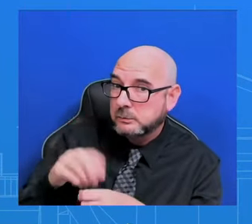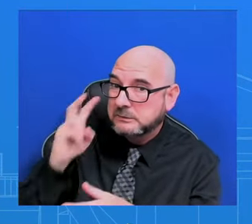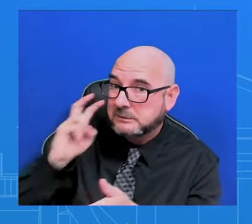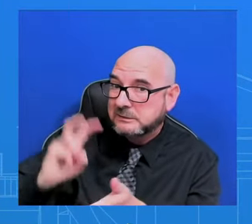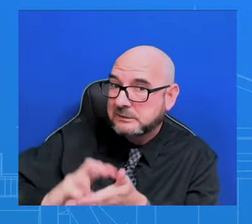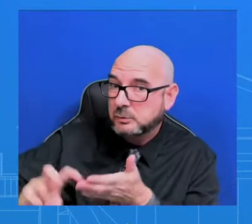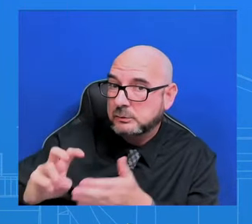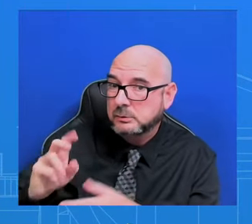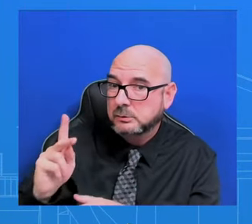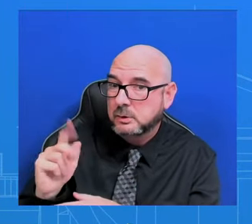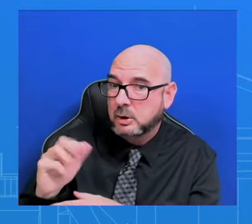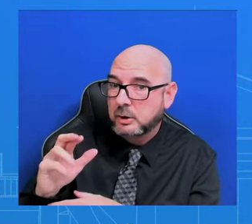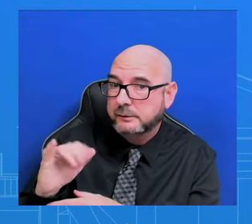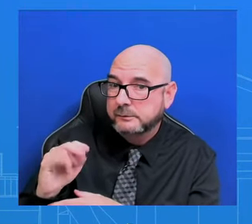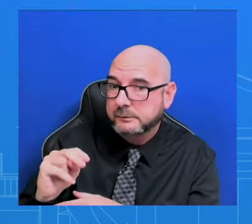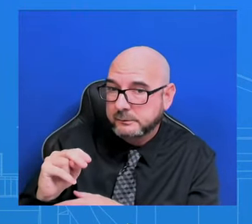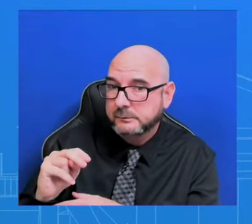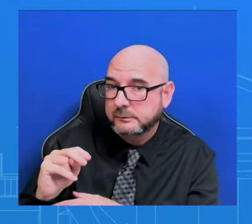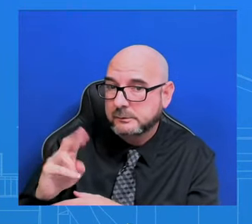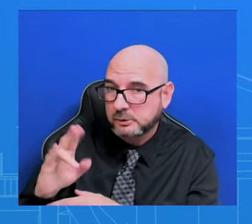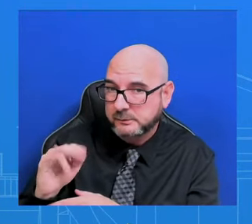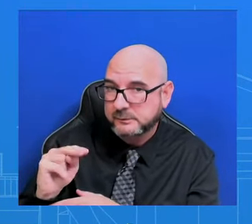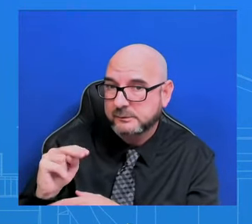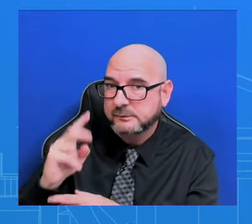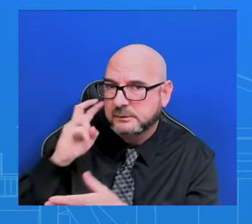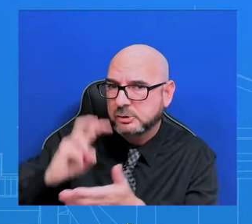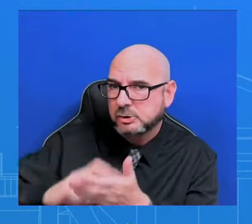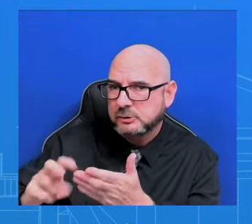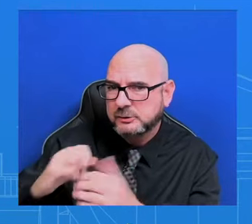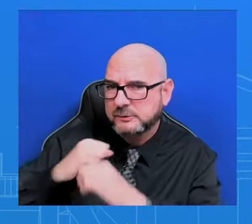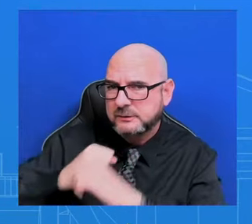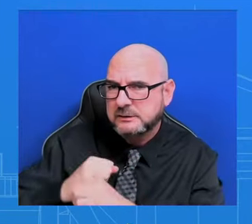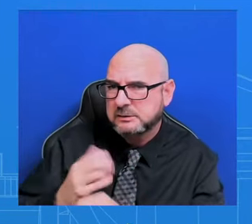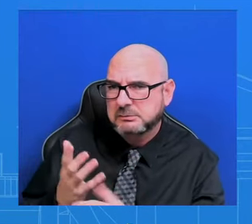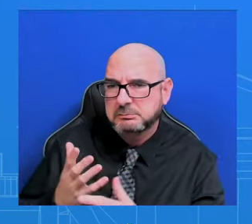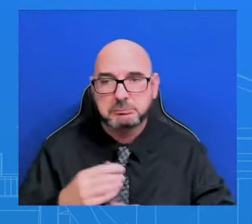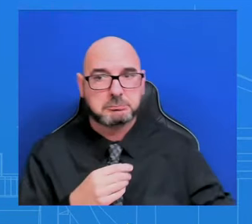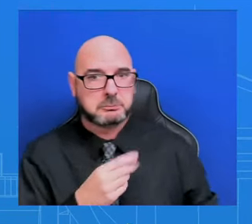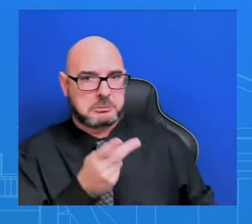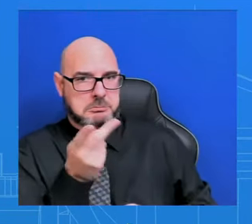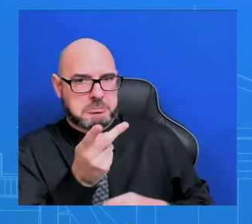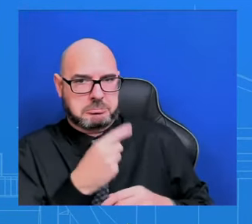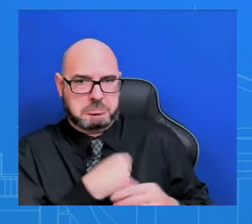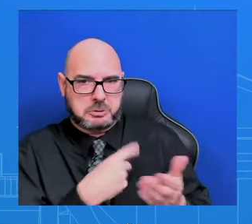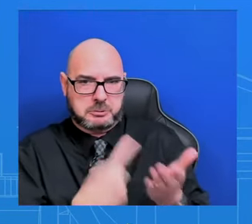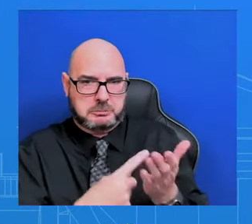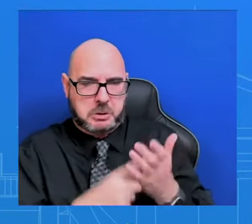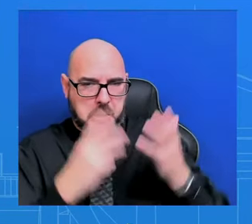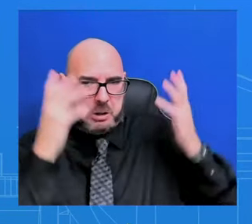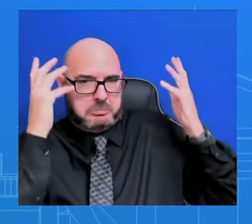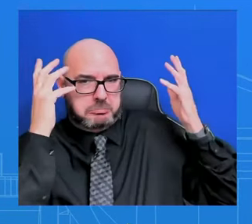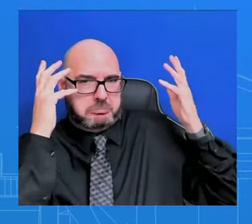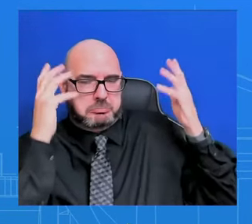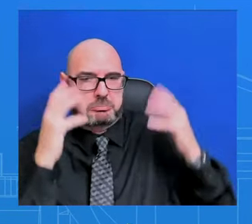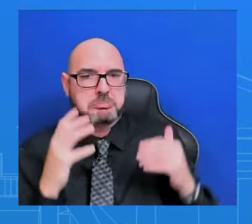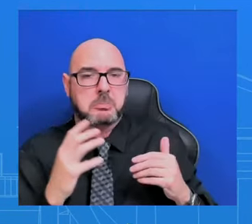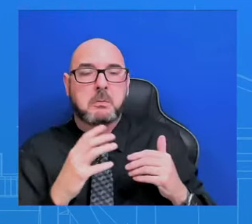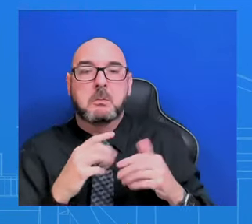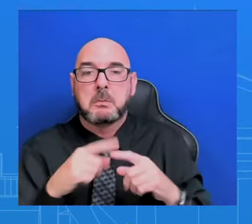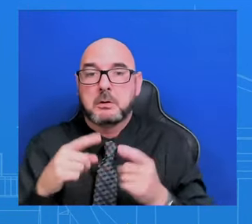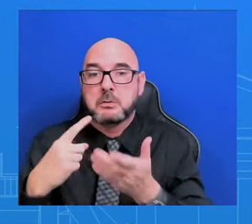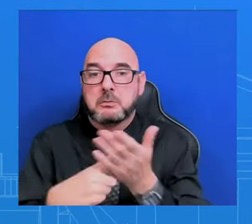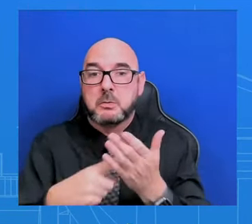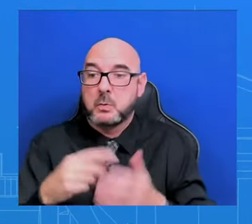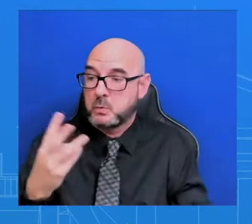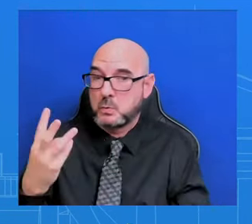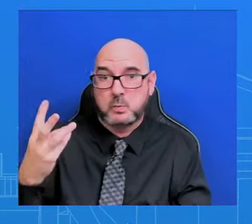Those discussions did include Secretary Austin. I don't have the exact time on the calendar when those discussions happened, but he was involved and engaged in all those discussions.